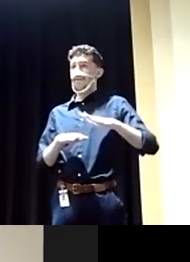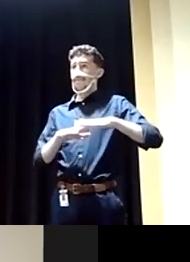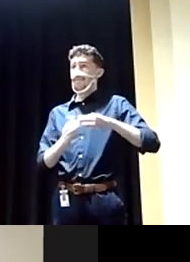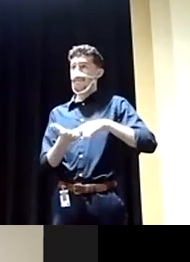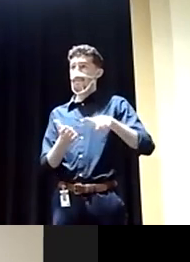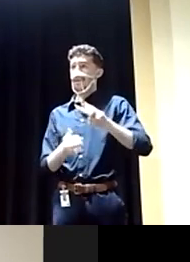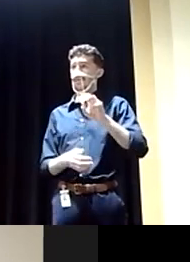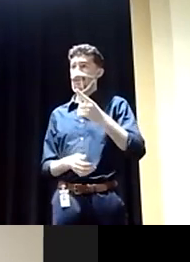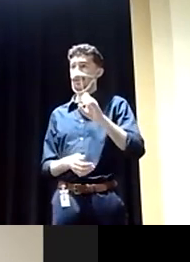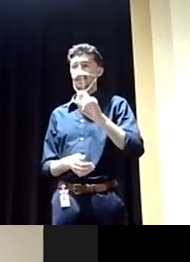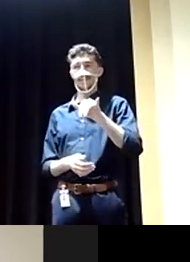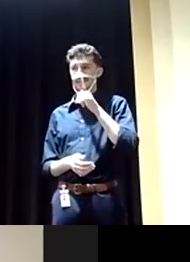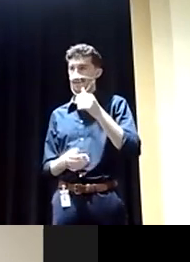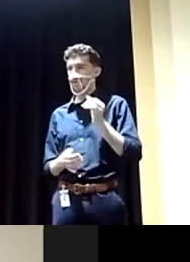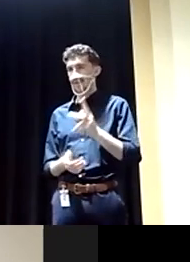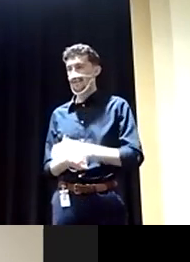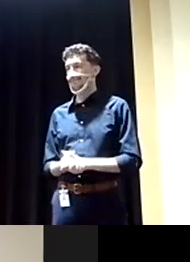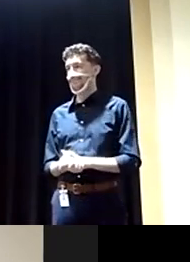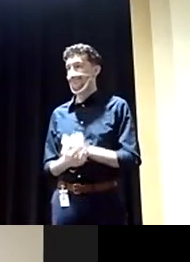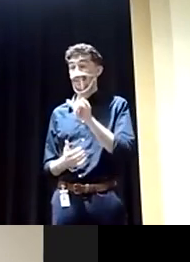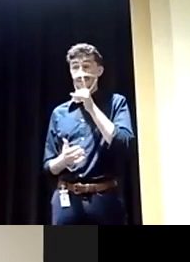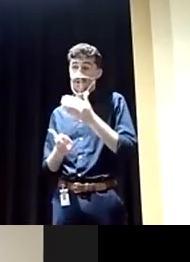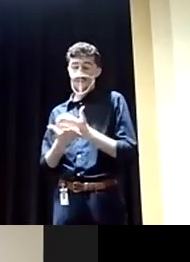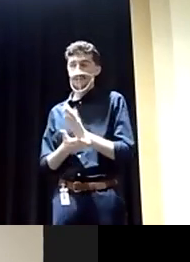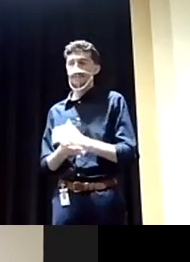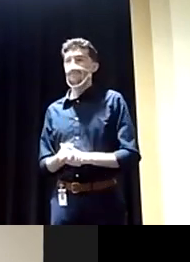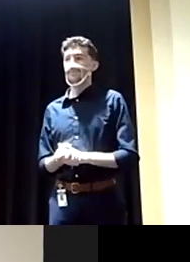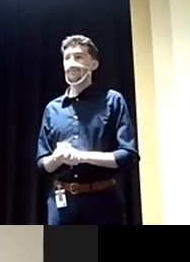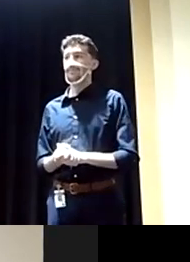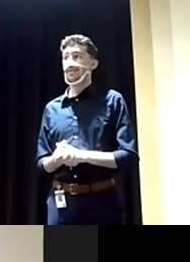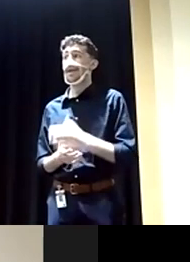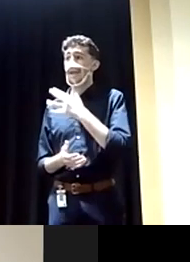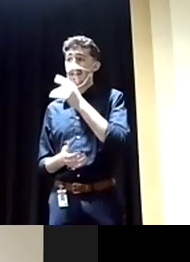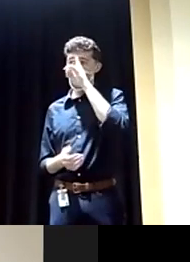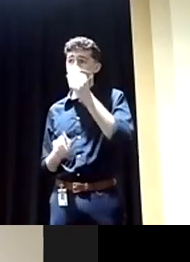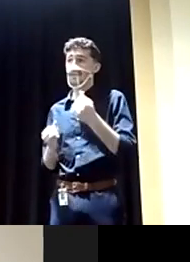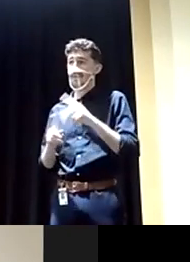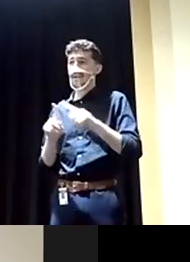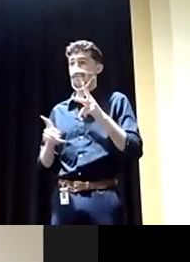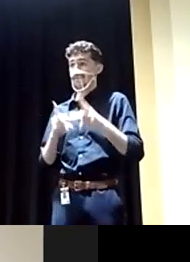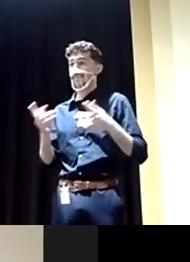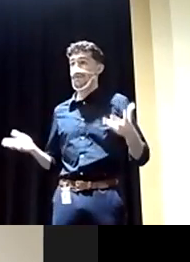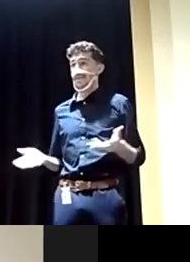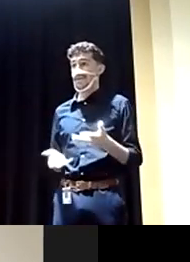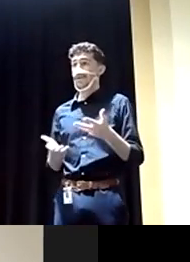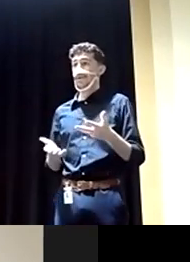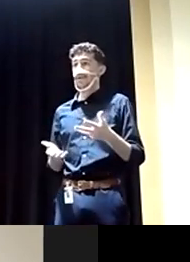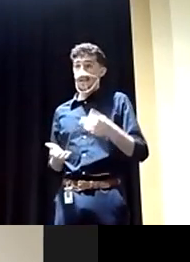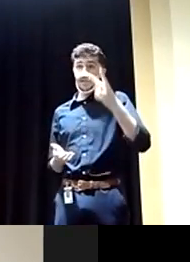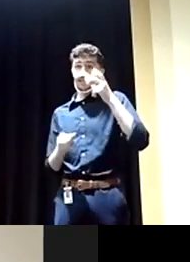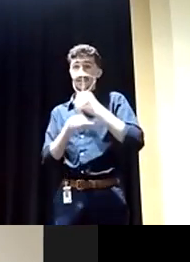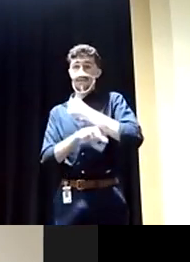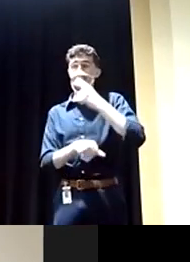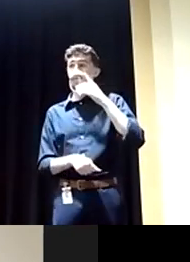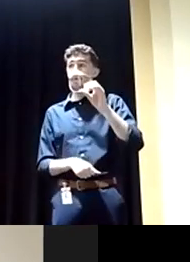like, that's not okay. It's not okay. And there's still a lot of people here who look at the fight over